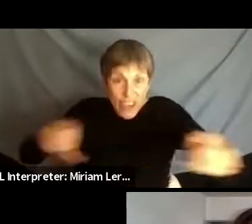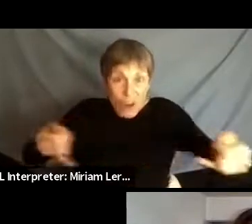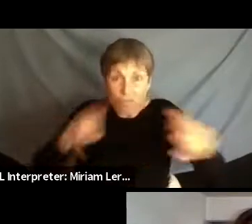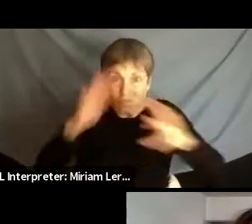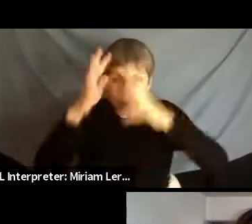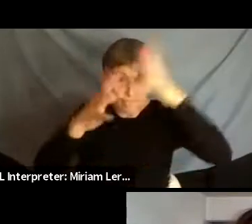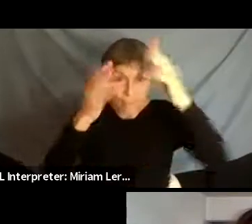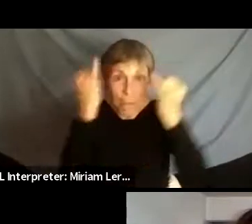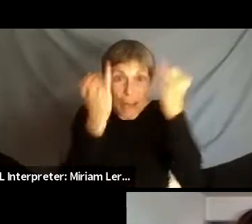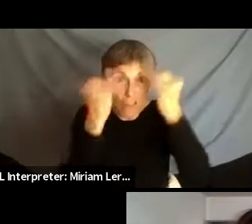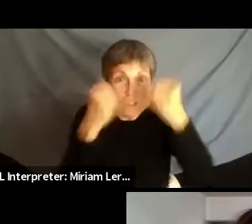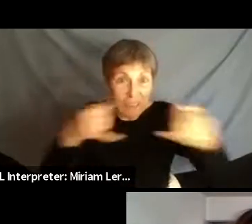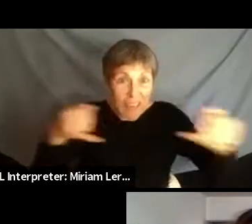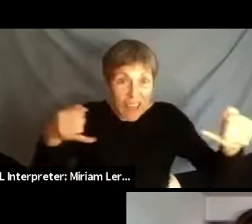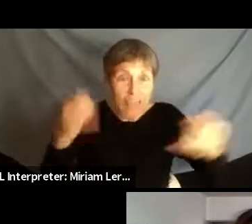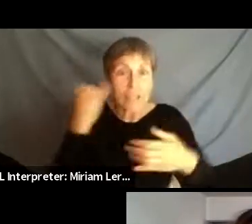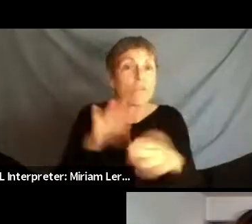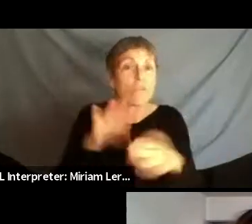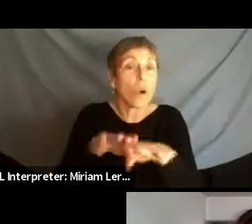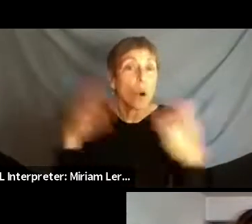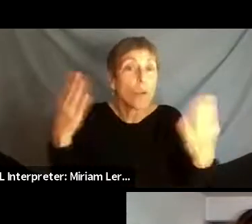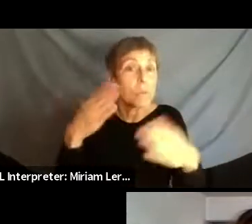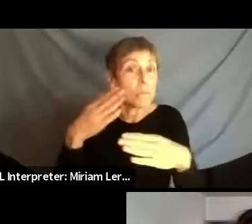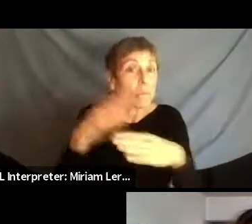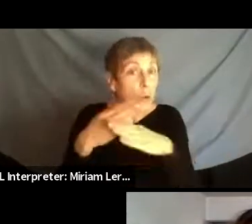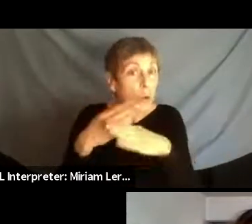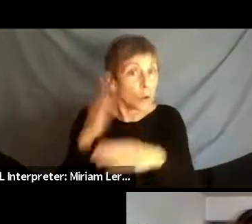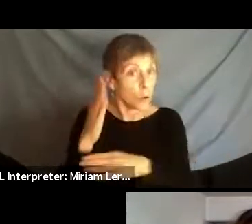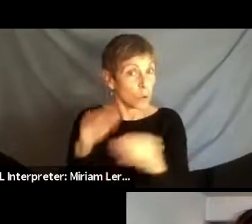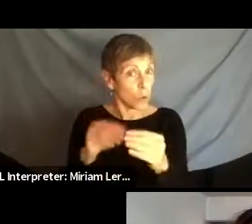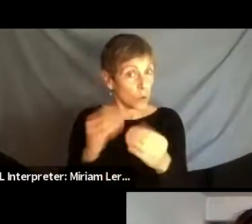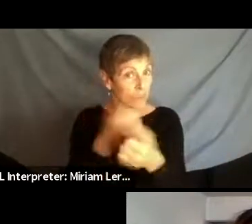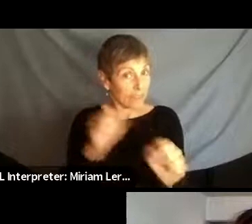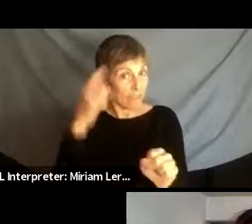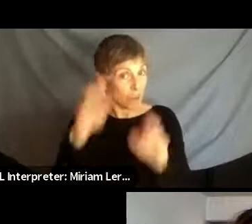people safer? Mito to Abe first.